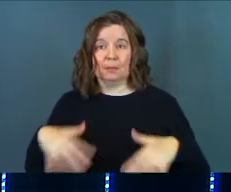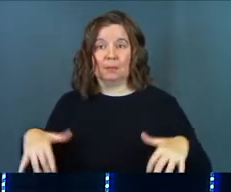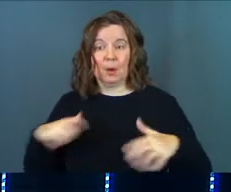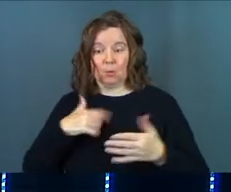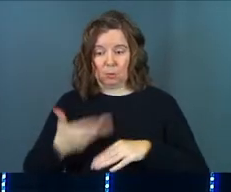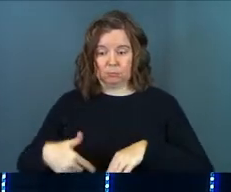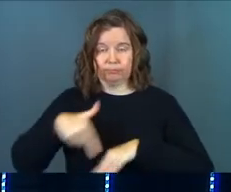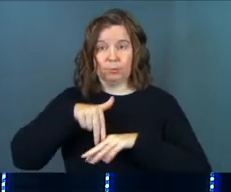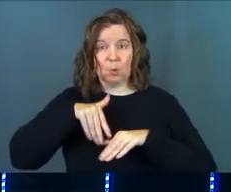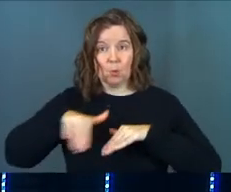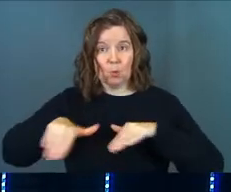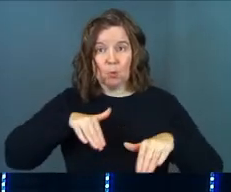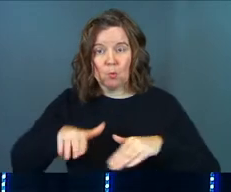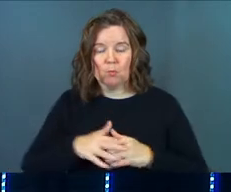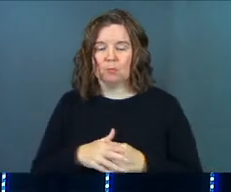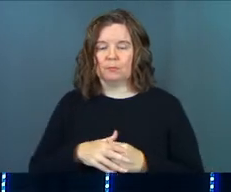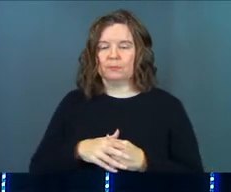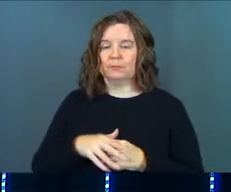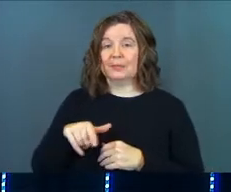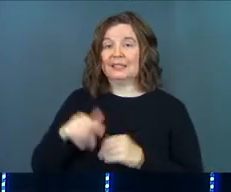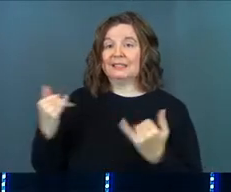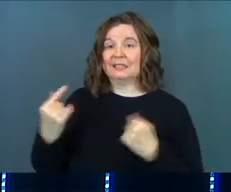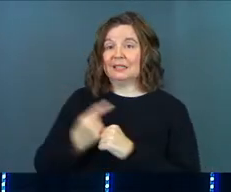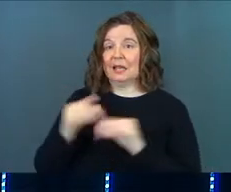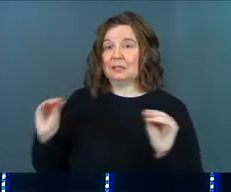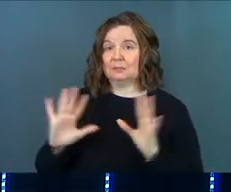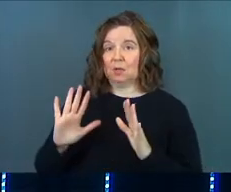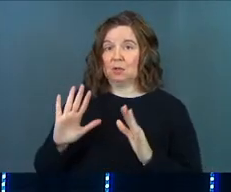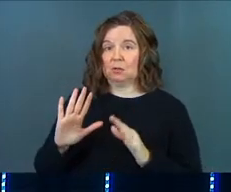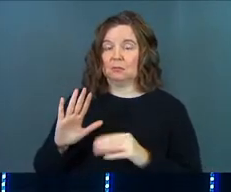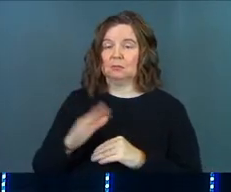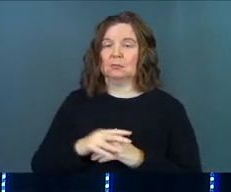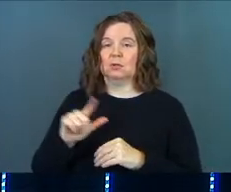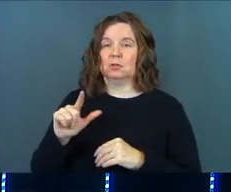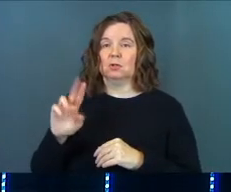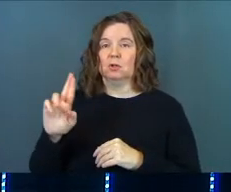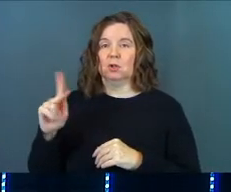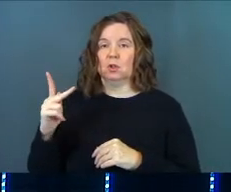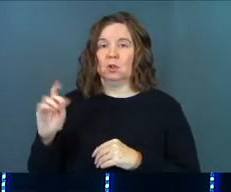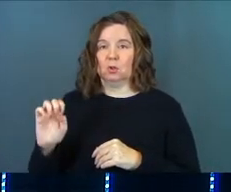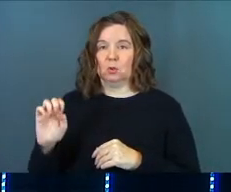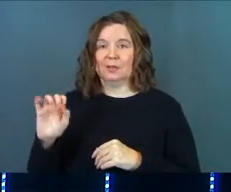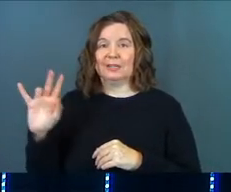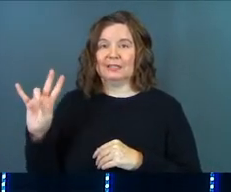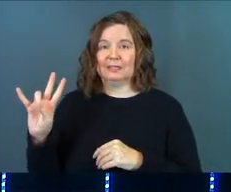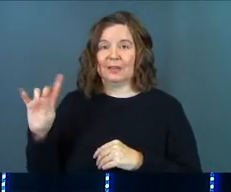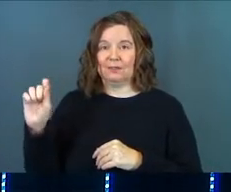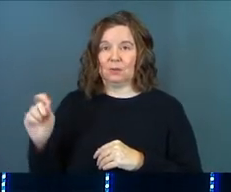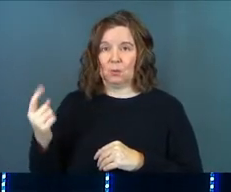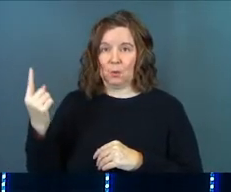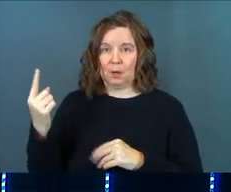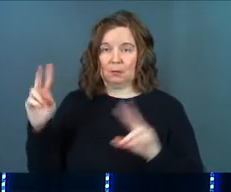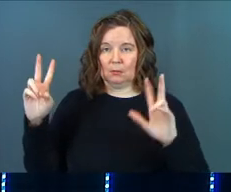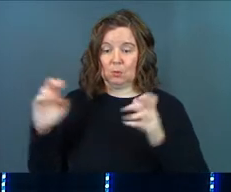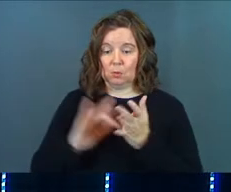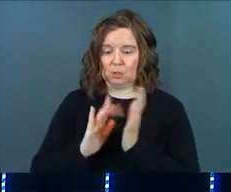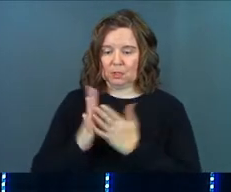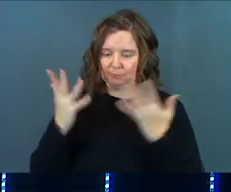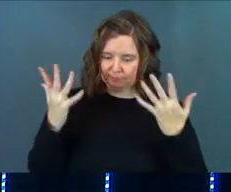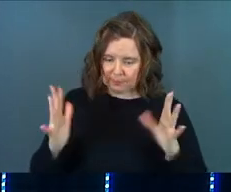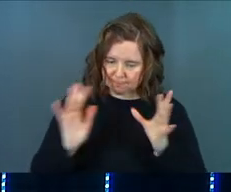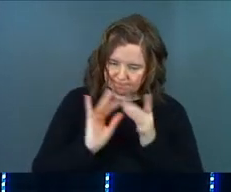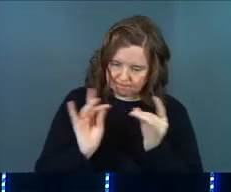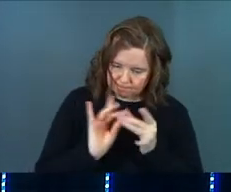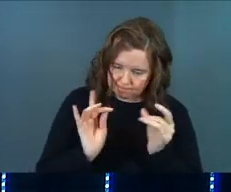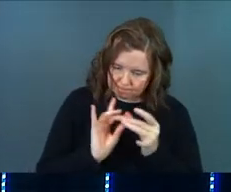Go to Luke chapter 7, verse 1. That's what we're going to be reading out of. Luke chapter 7, verse 1. It says, when Jesus had finished saying